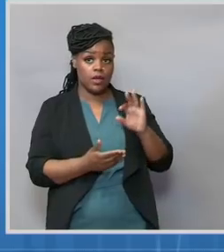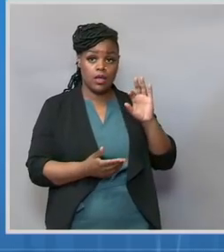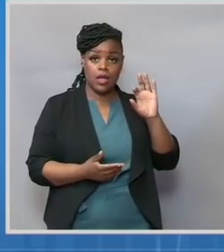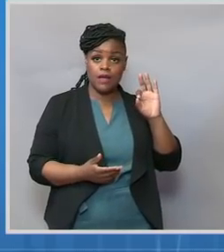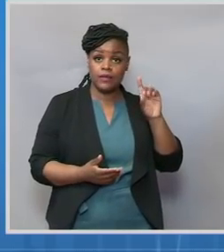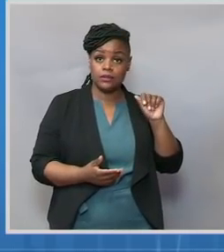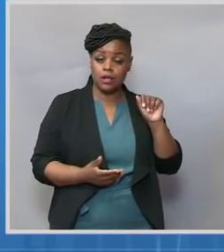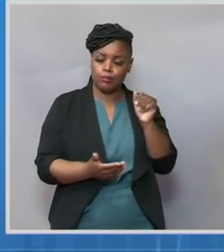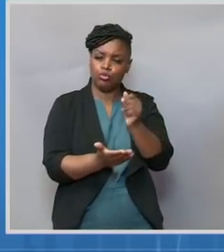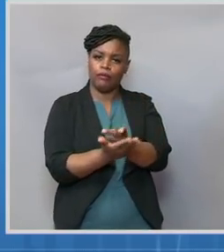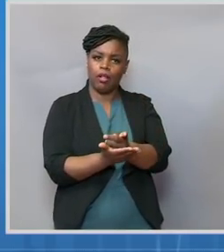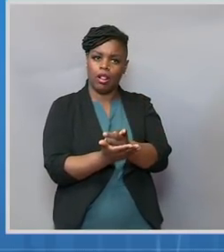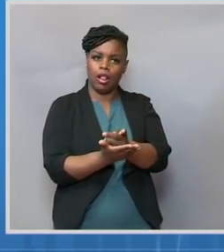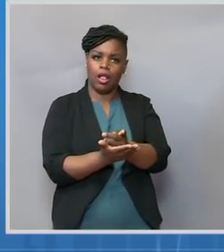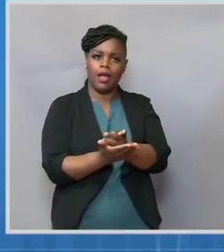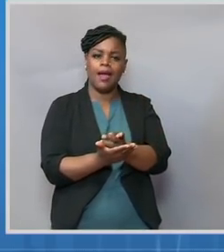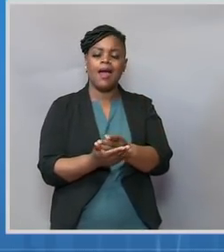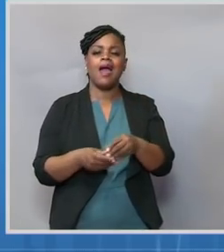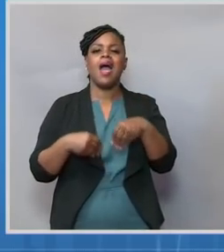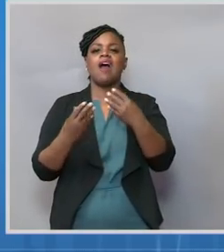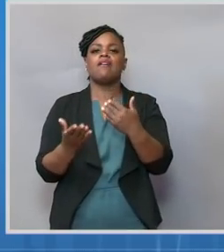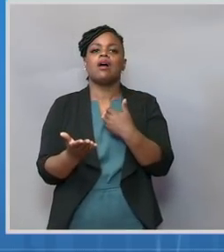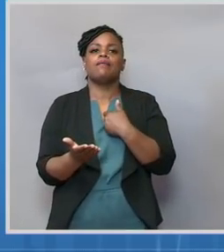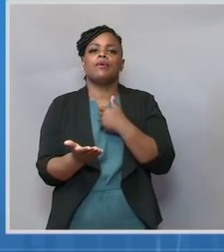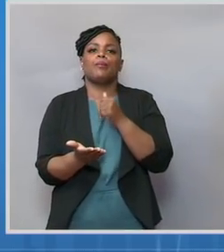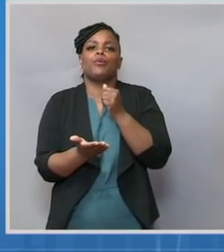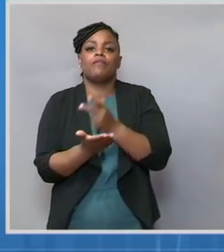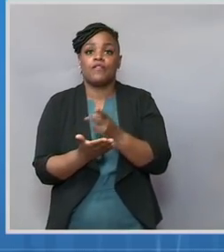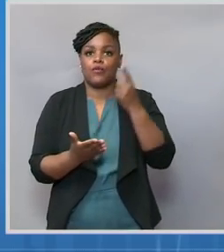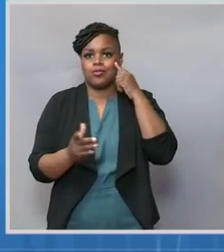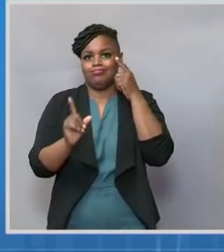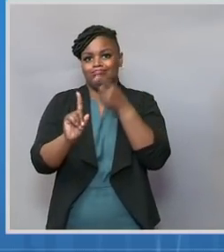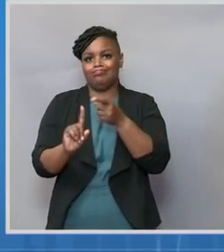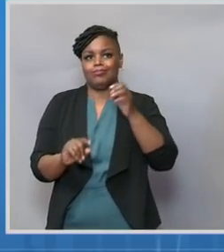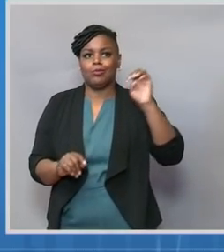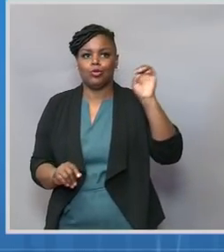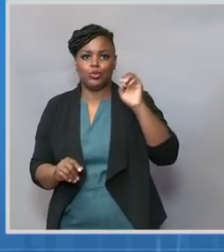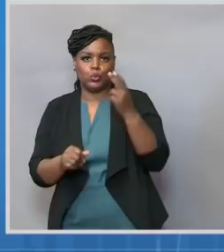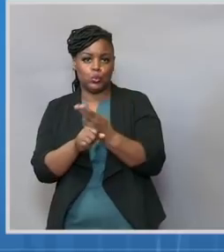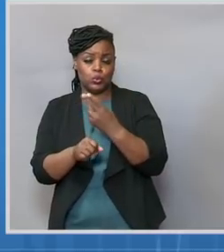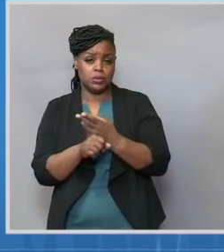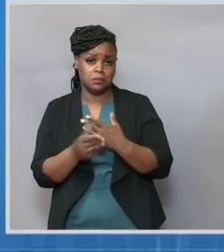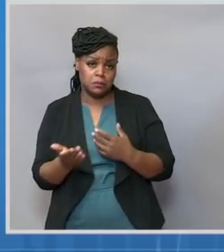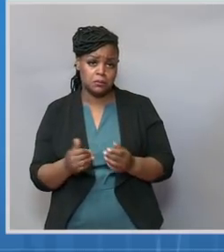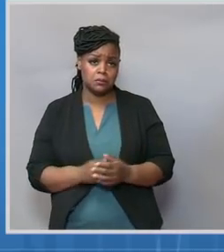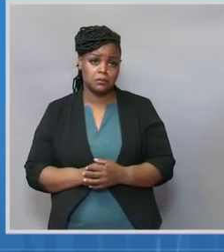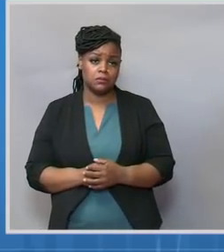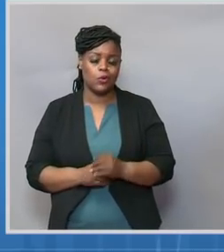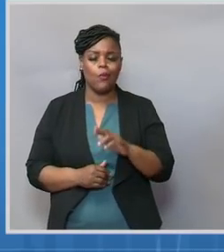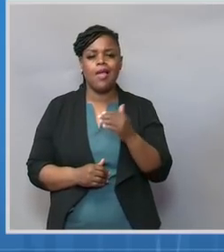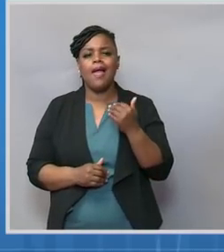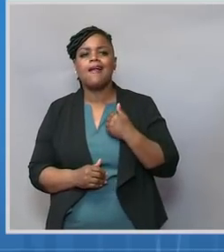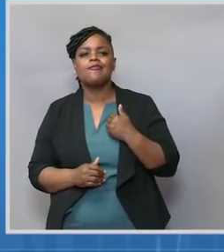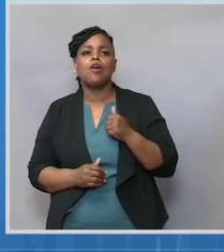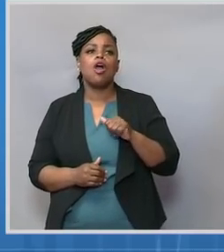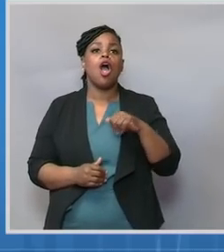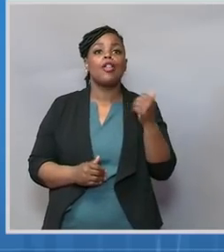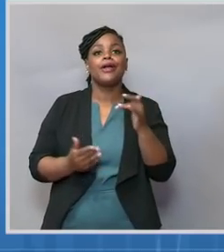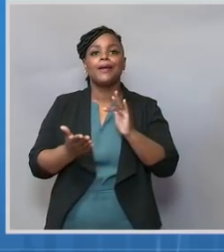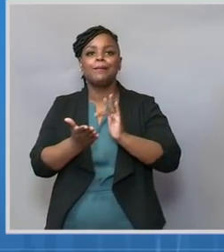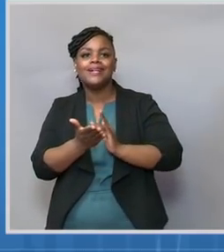authorization or that have common practice, like dexamethasone. So again, as I did before,